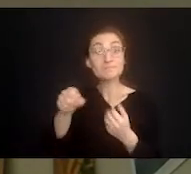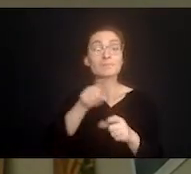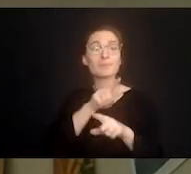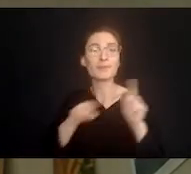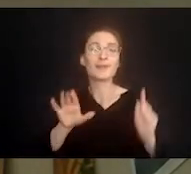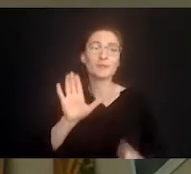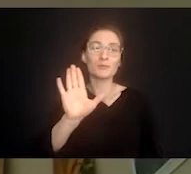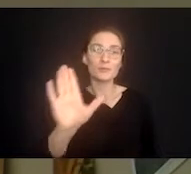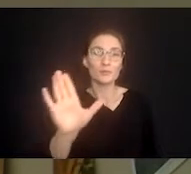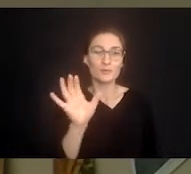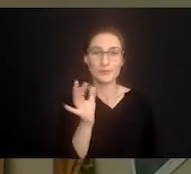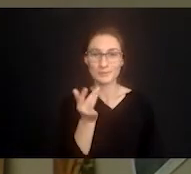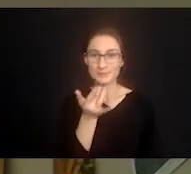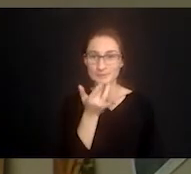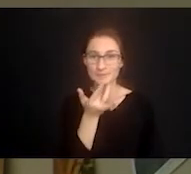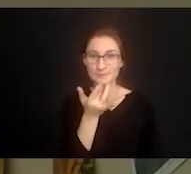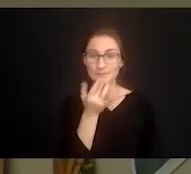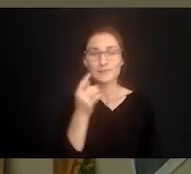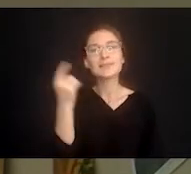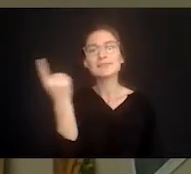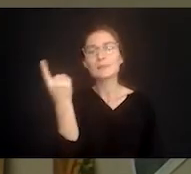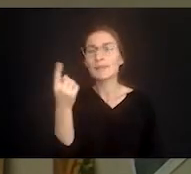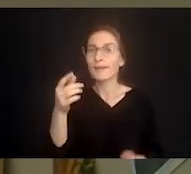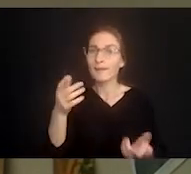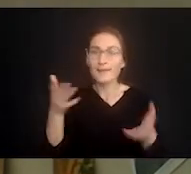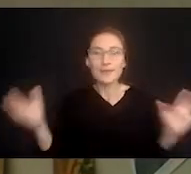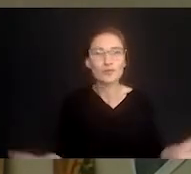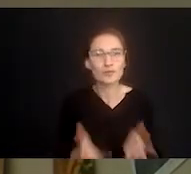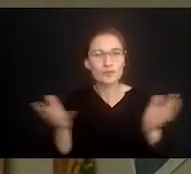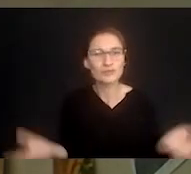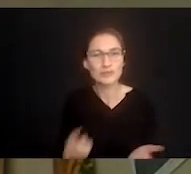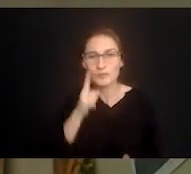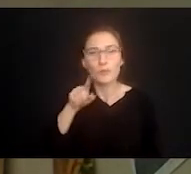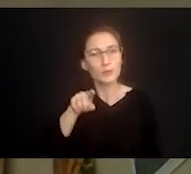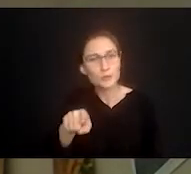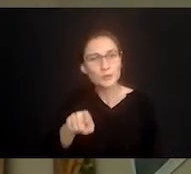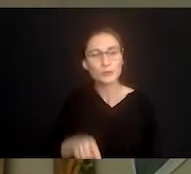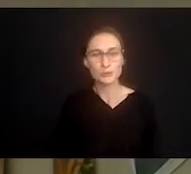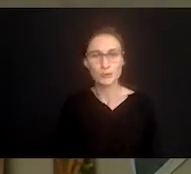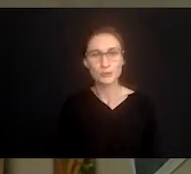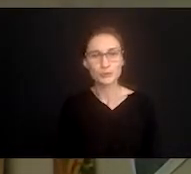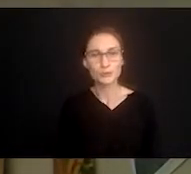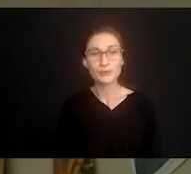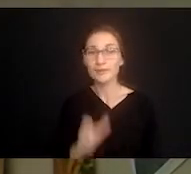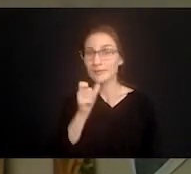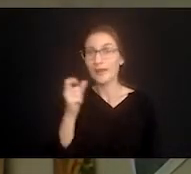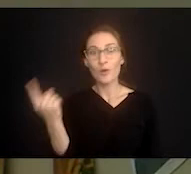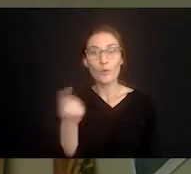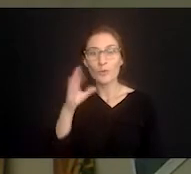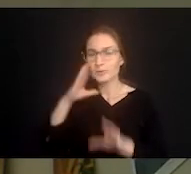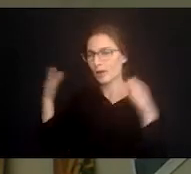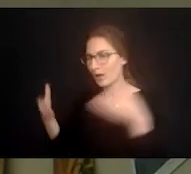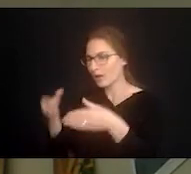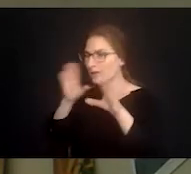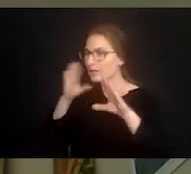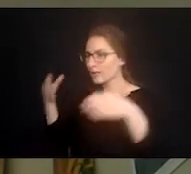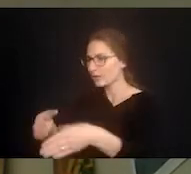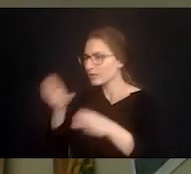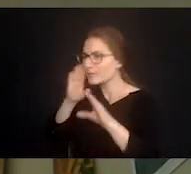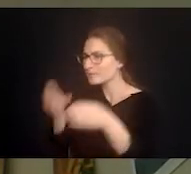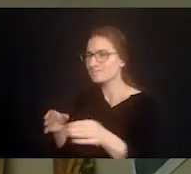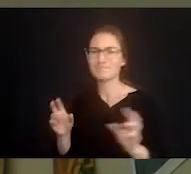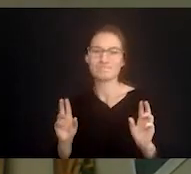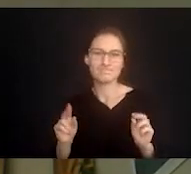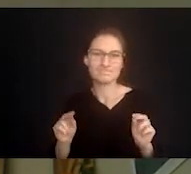choice but make it a choice of the two things that would be encouraging and a blessing for you that day instead of it always having to be about them